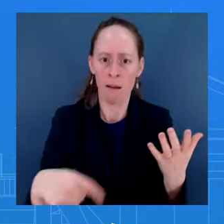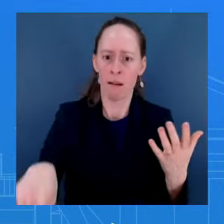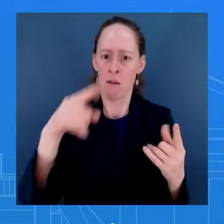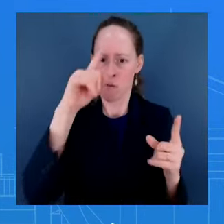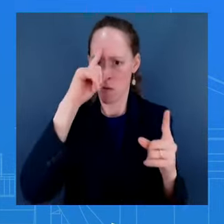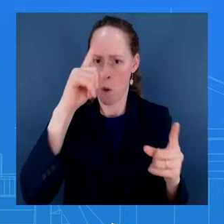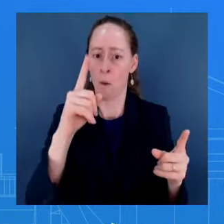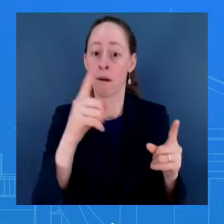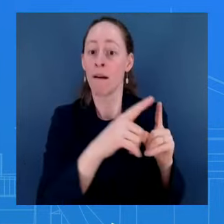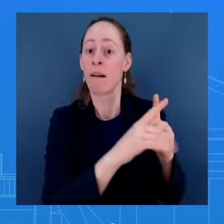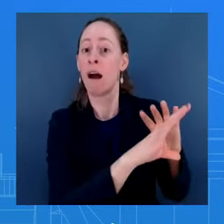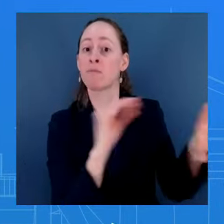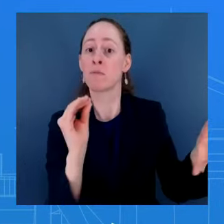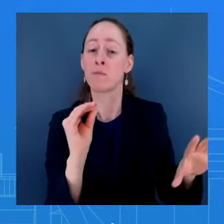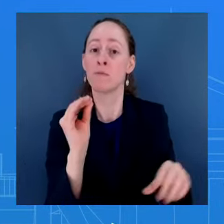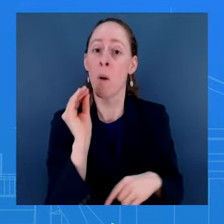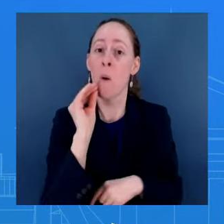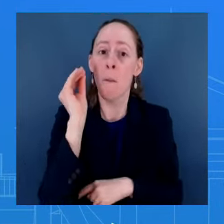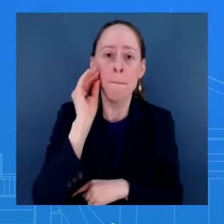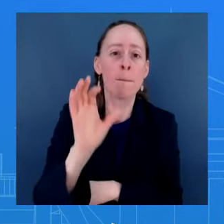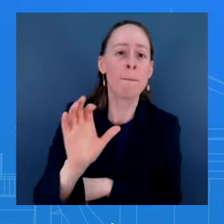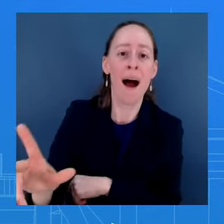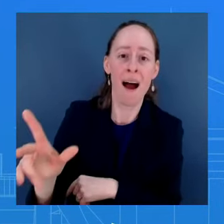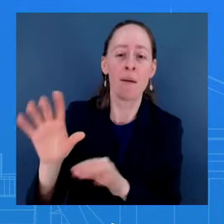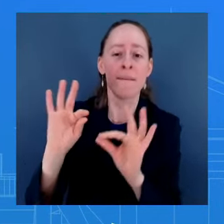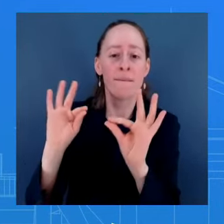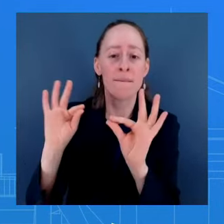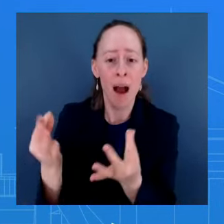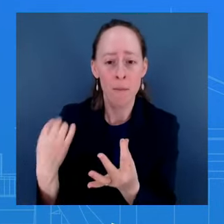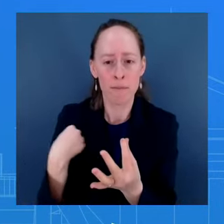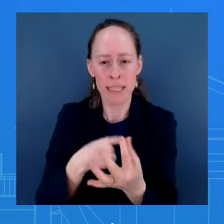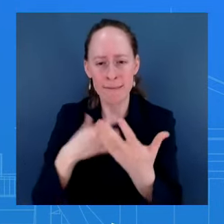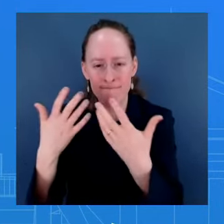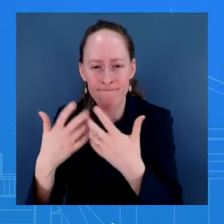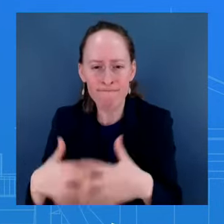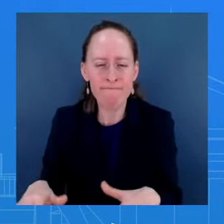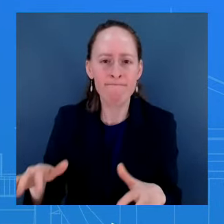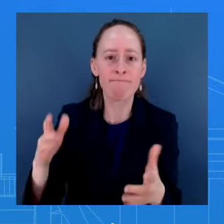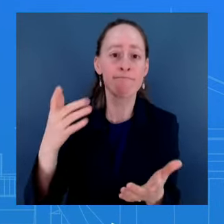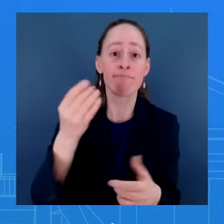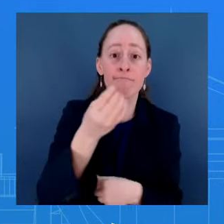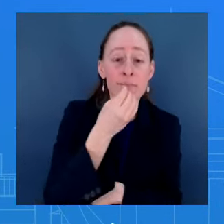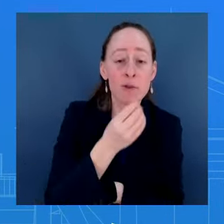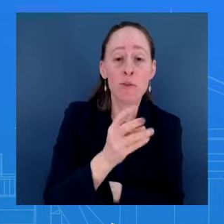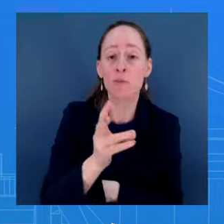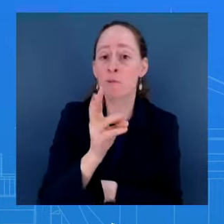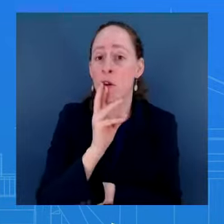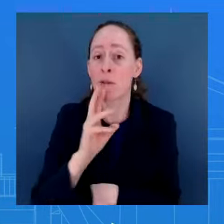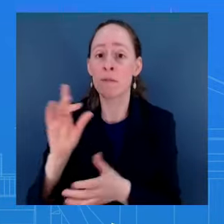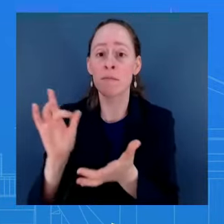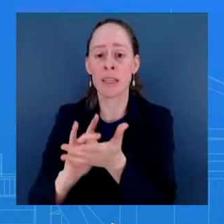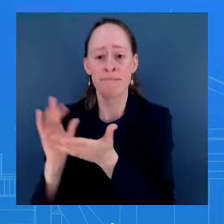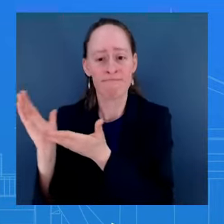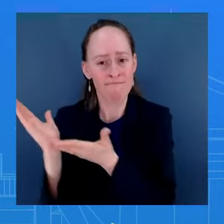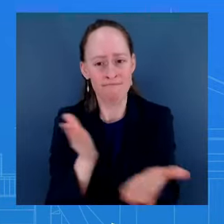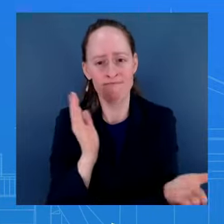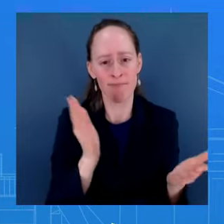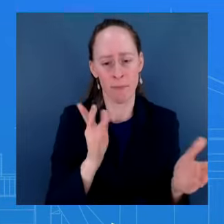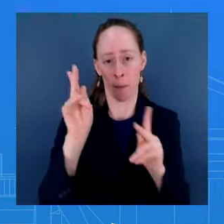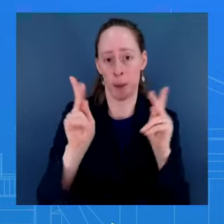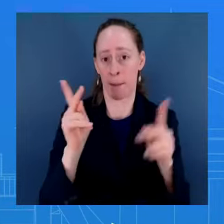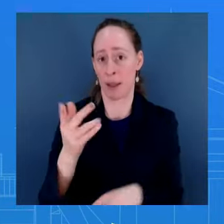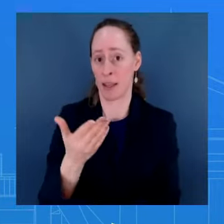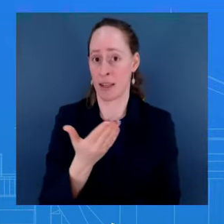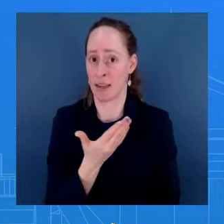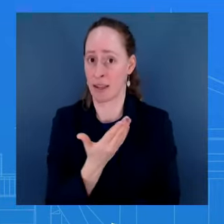people of – the people in Gaza, which need it, obviously need that critical aid. And we're continuing to do what